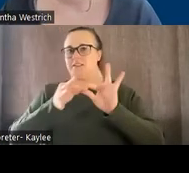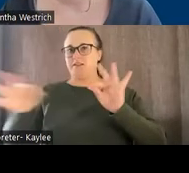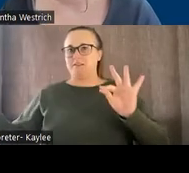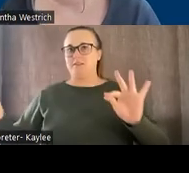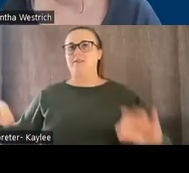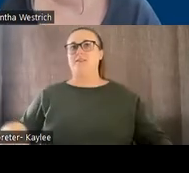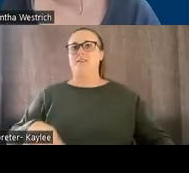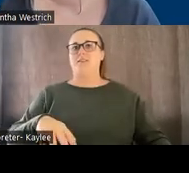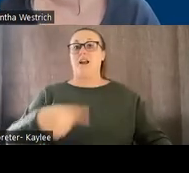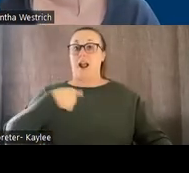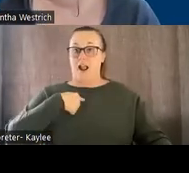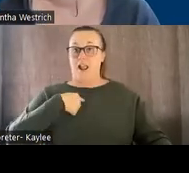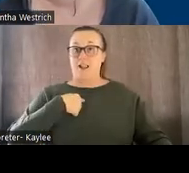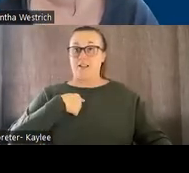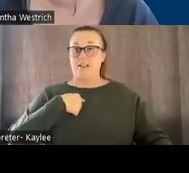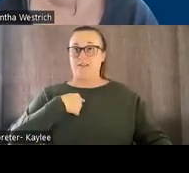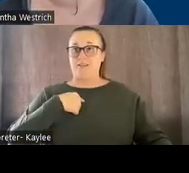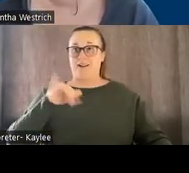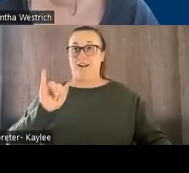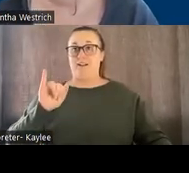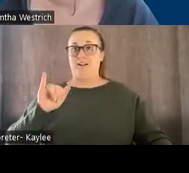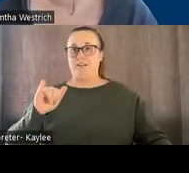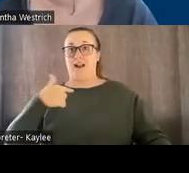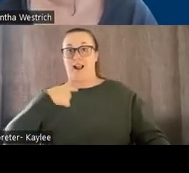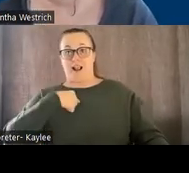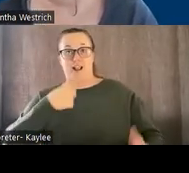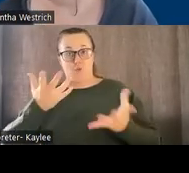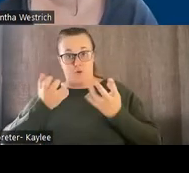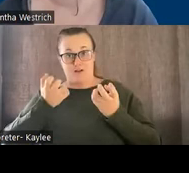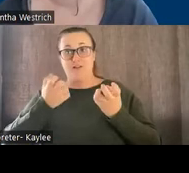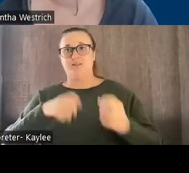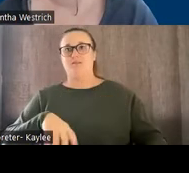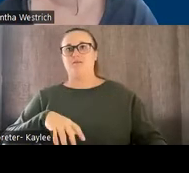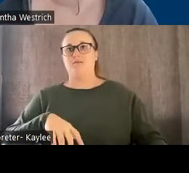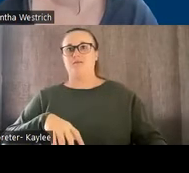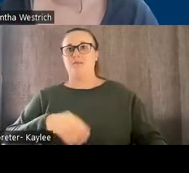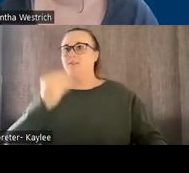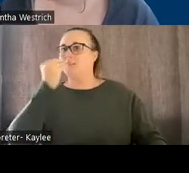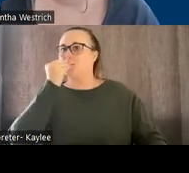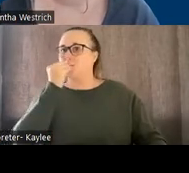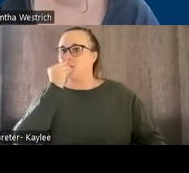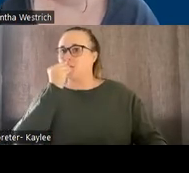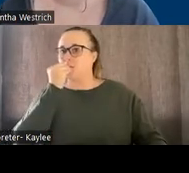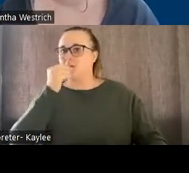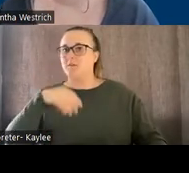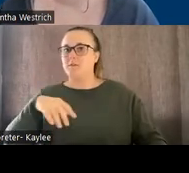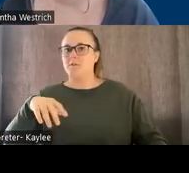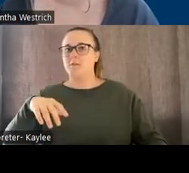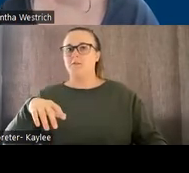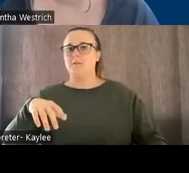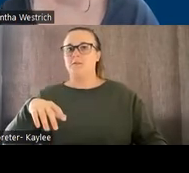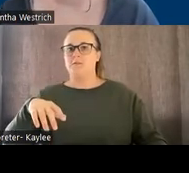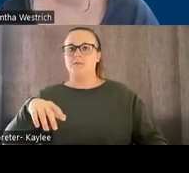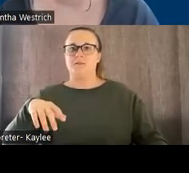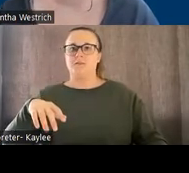want eat. And then I can come down anything that